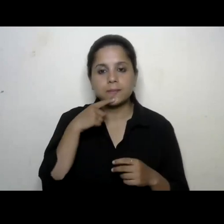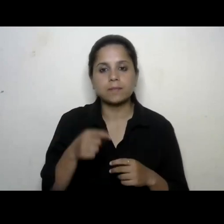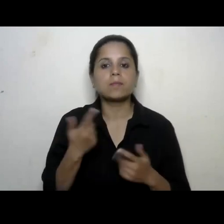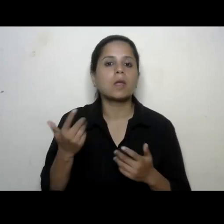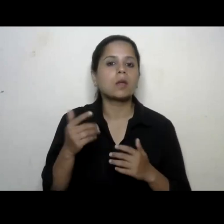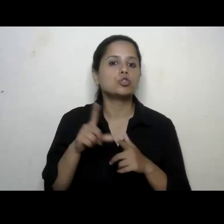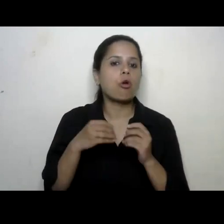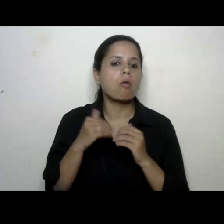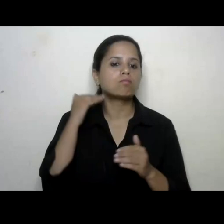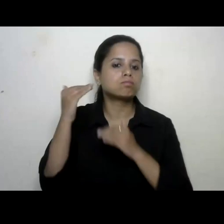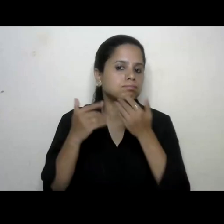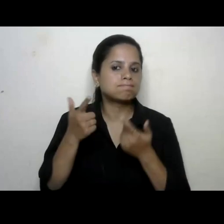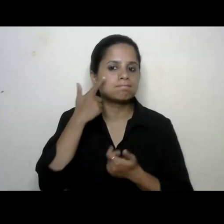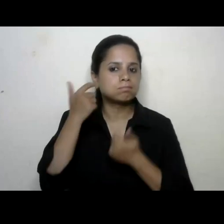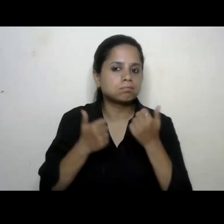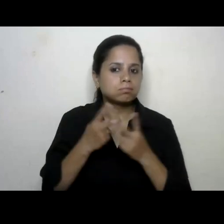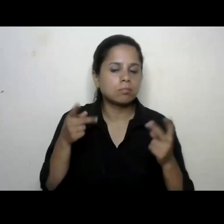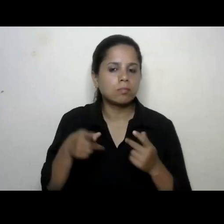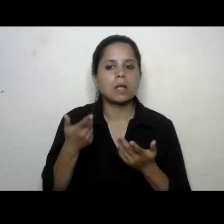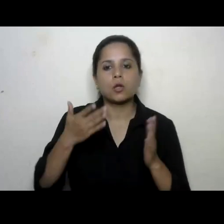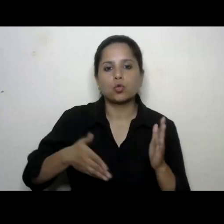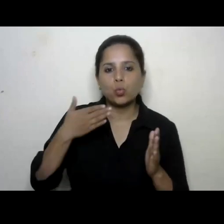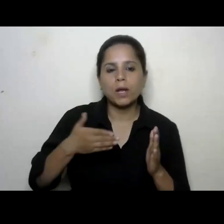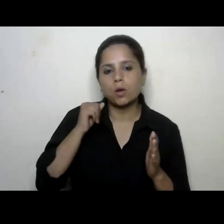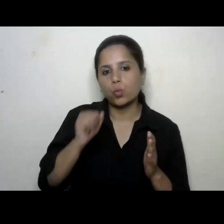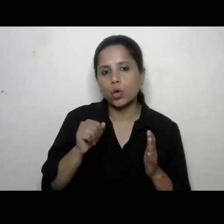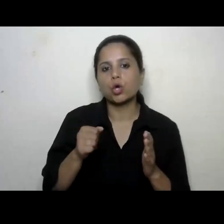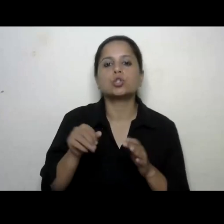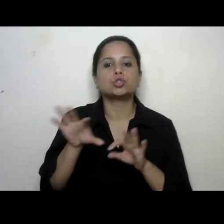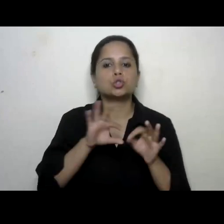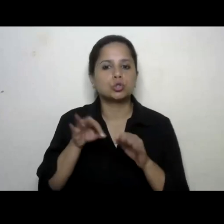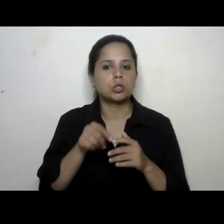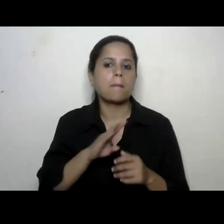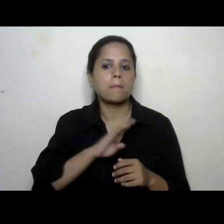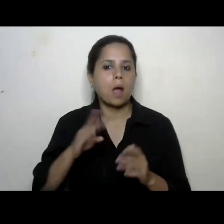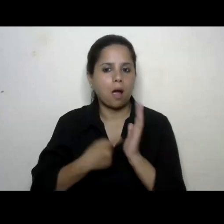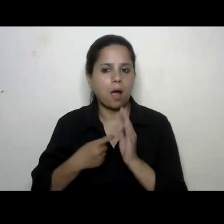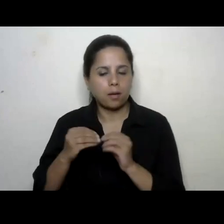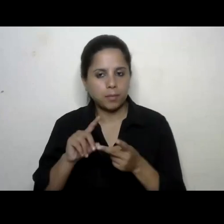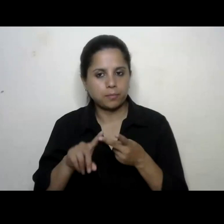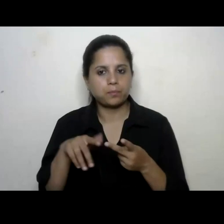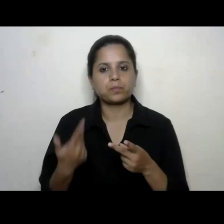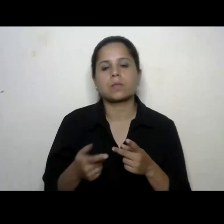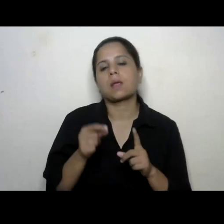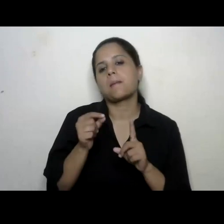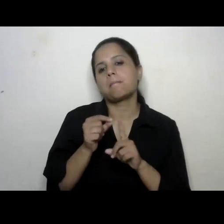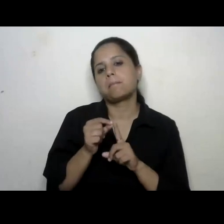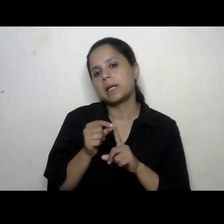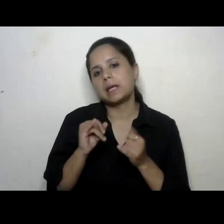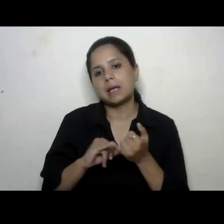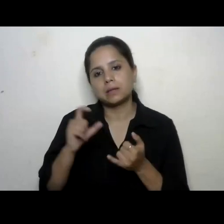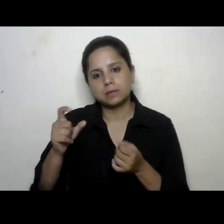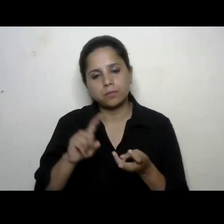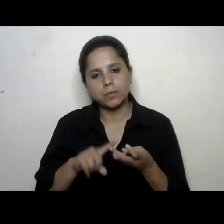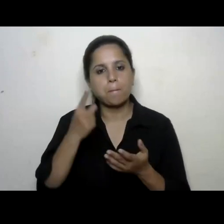examination that includes railway recruitment board public service commission upsc banking